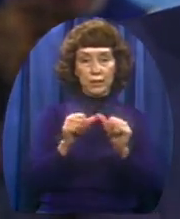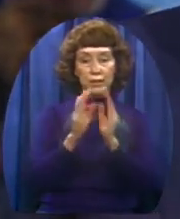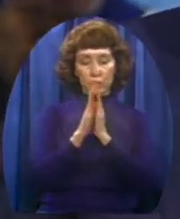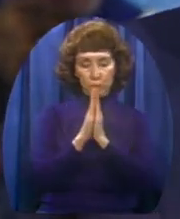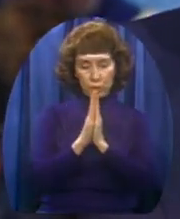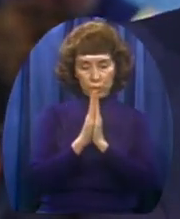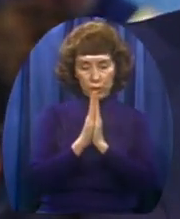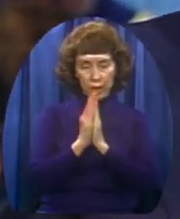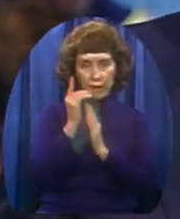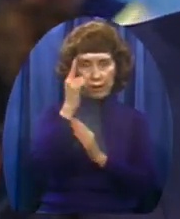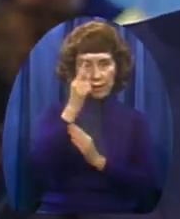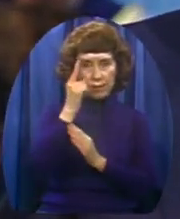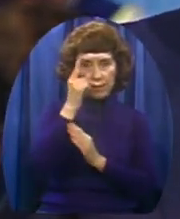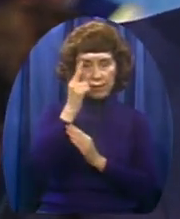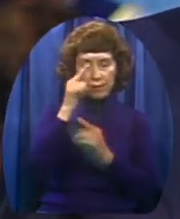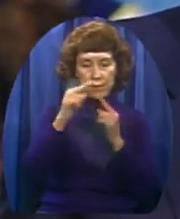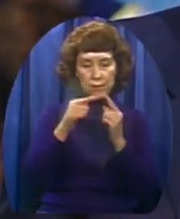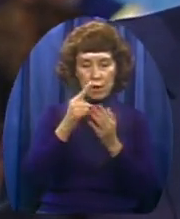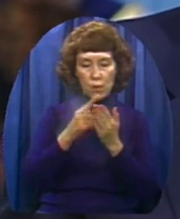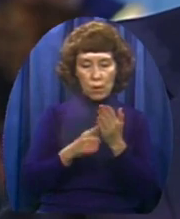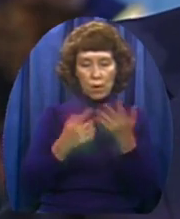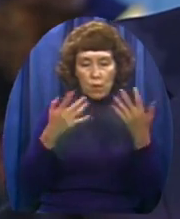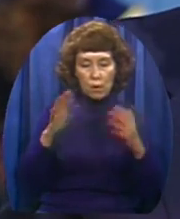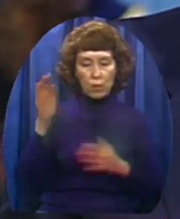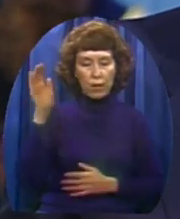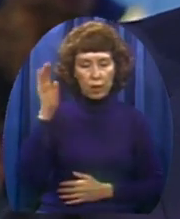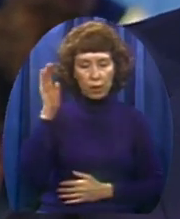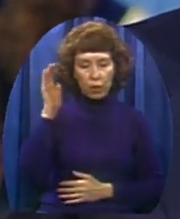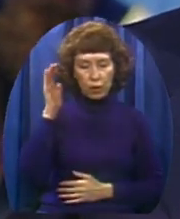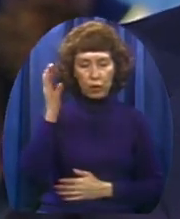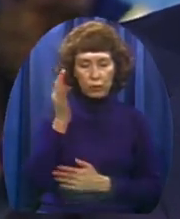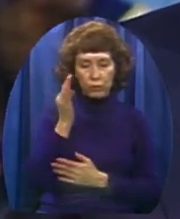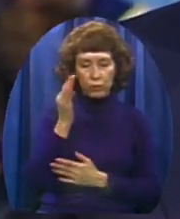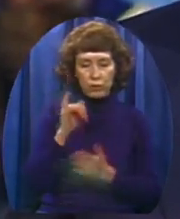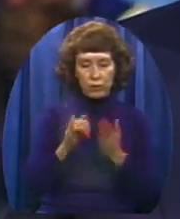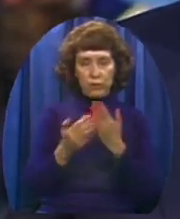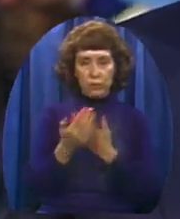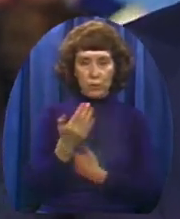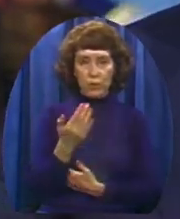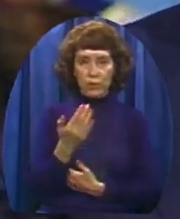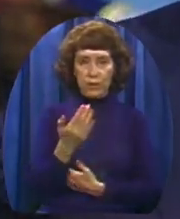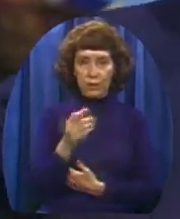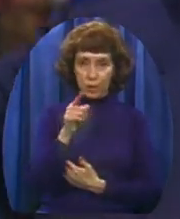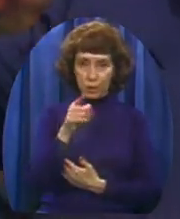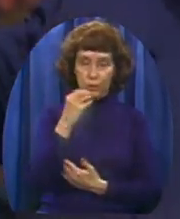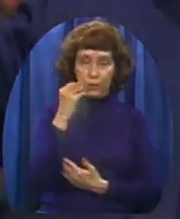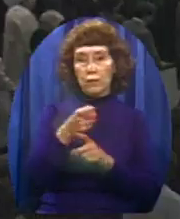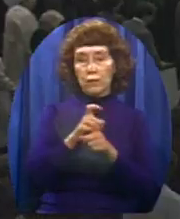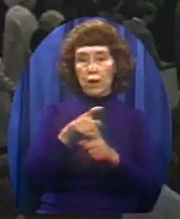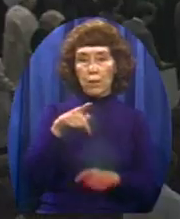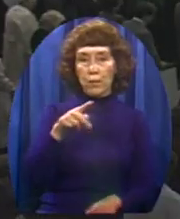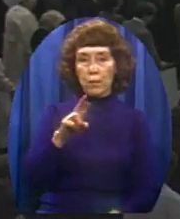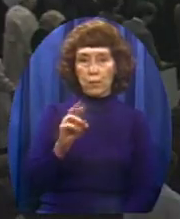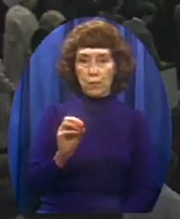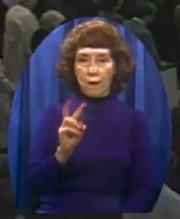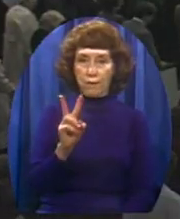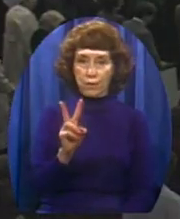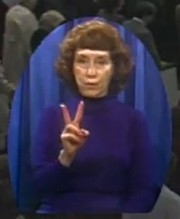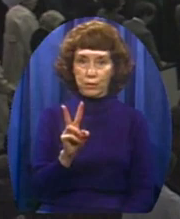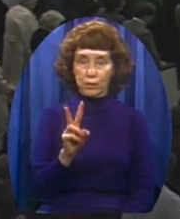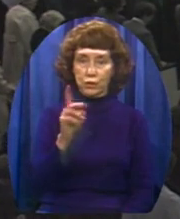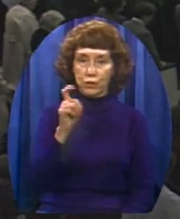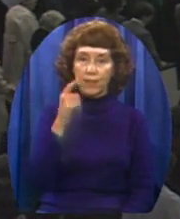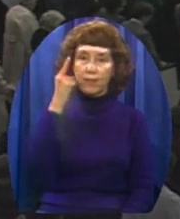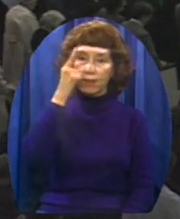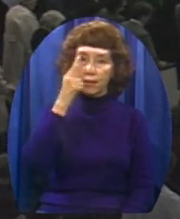I'm going to ask every man, woman, boy, girl In this building with a spiritual need Upstairs and down I ask you to come down to these